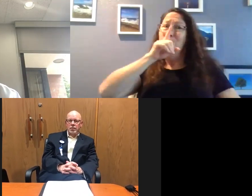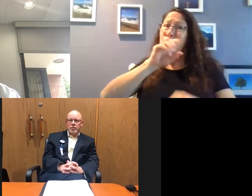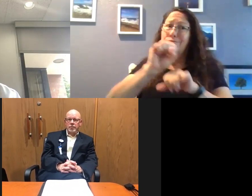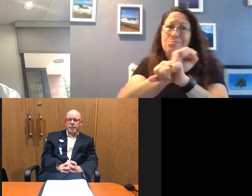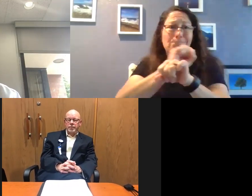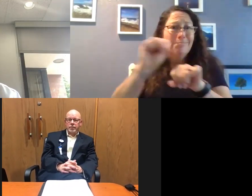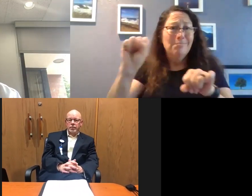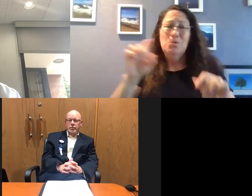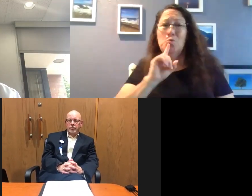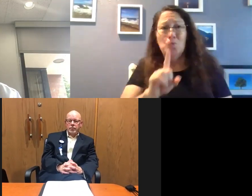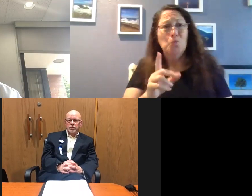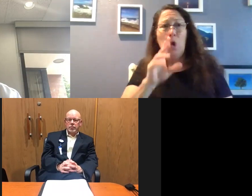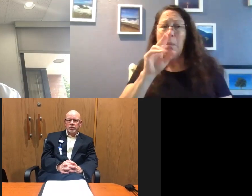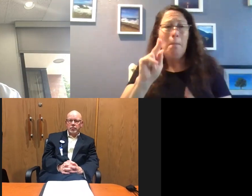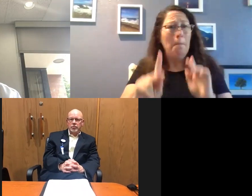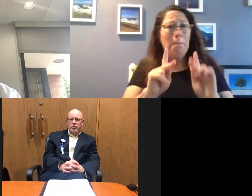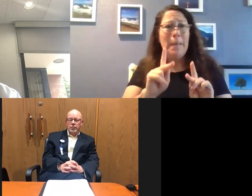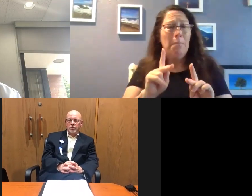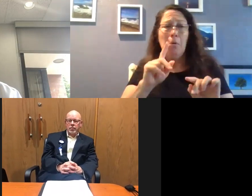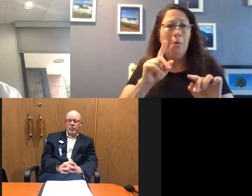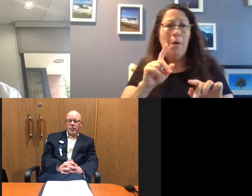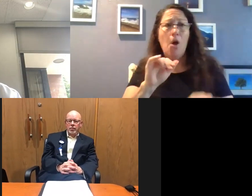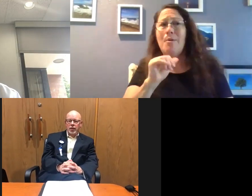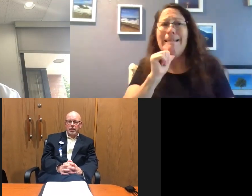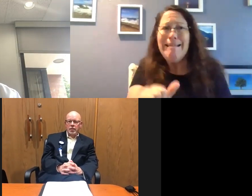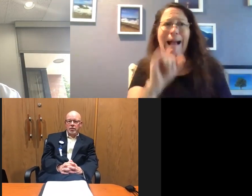a real thing. No one is immune from getting this. And if you get it, it can be very bad.